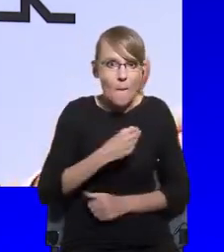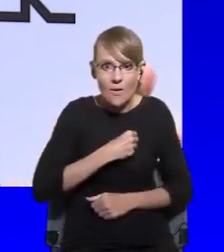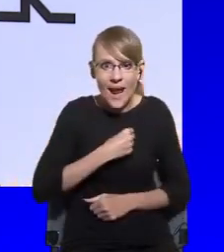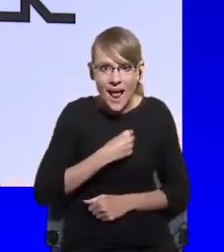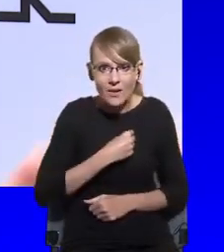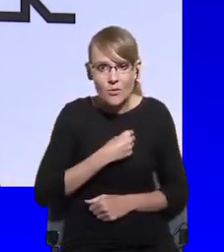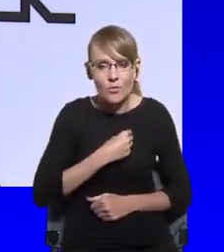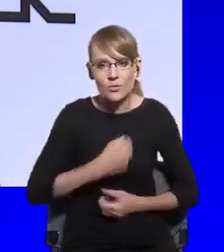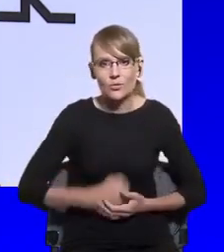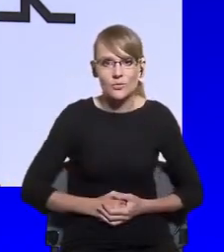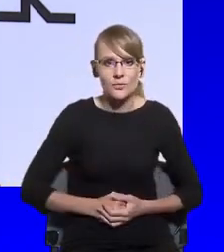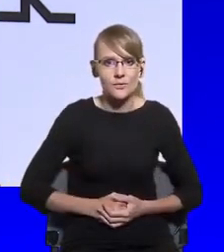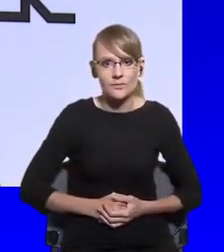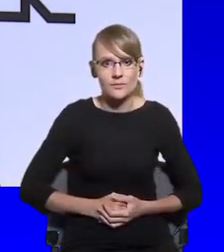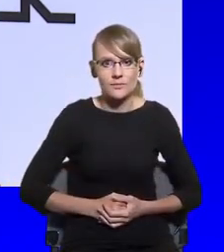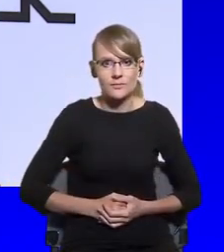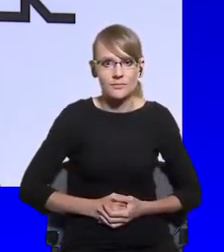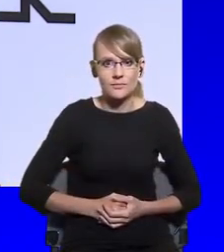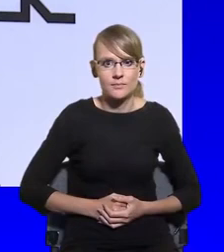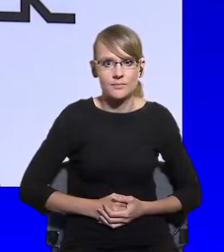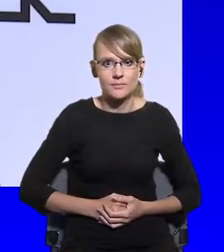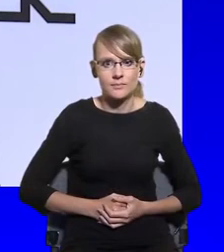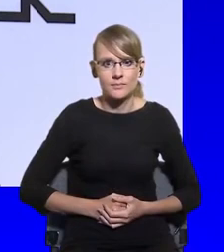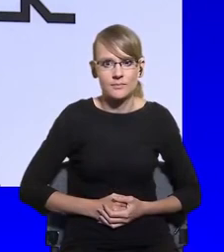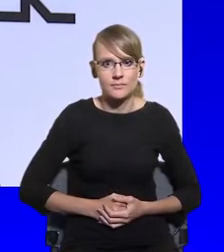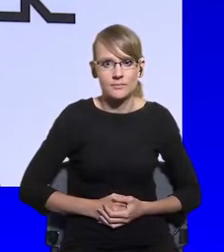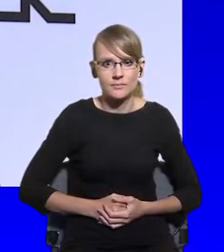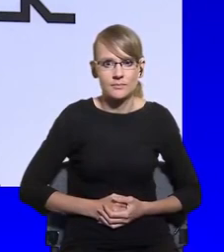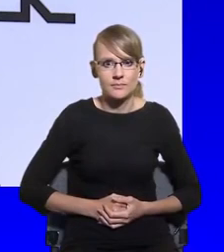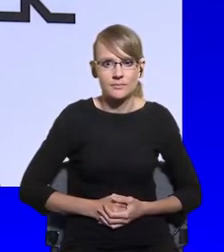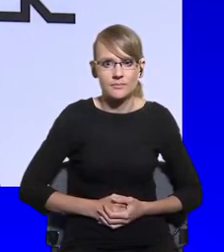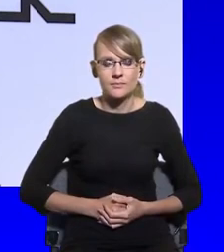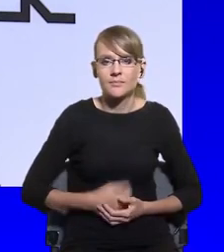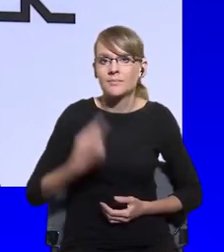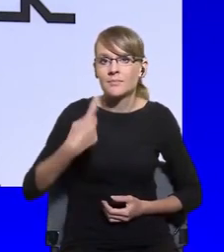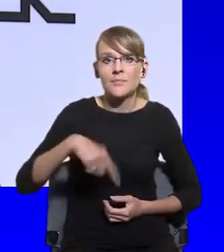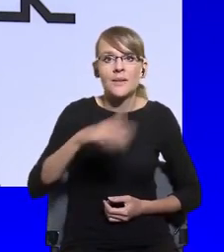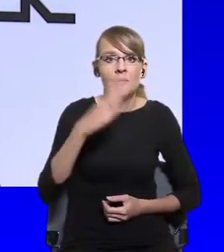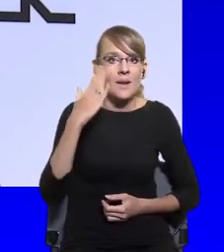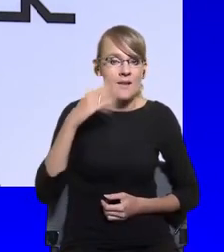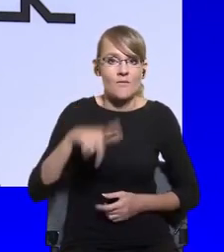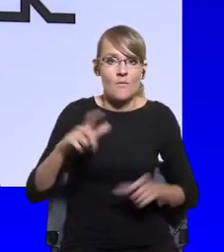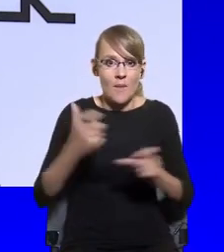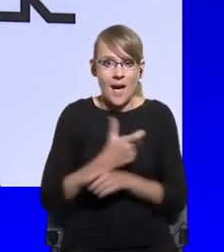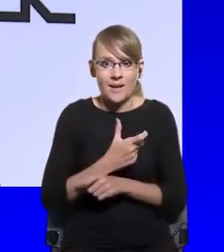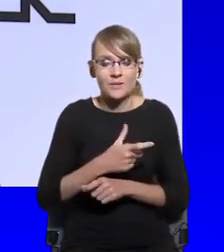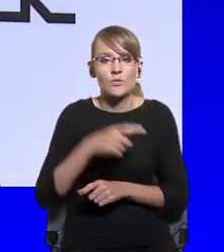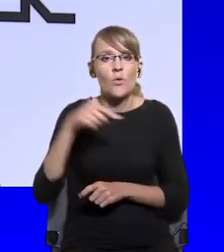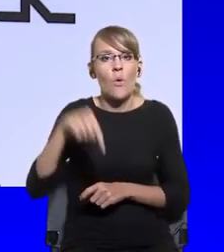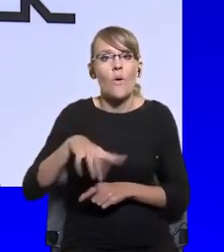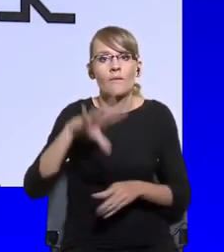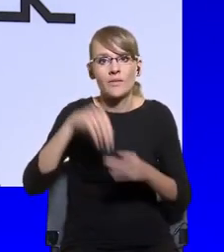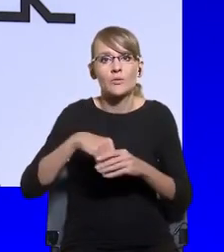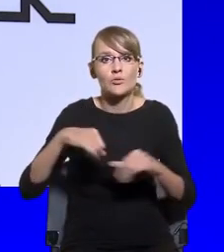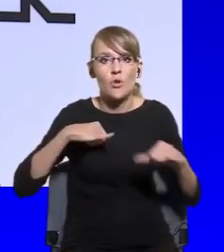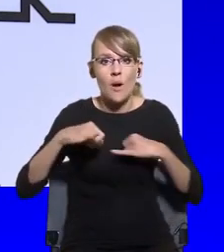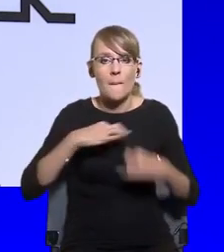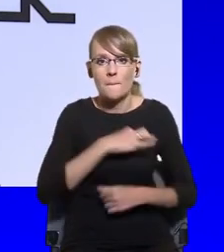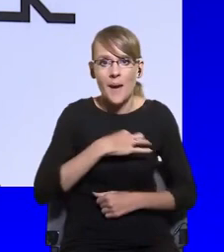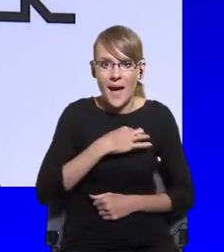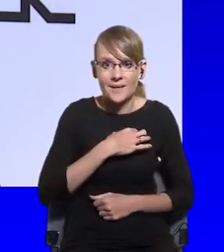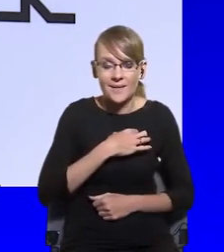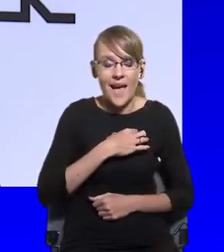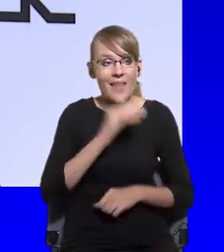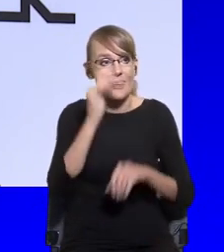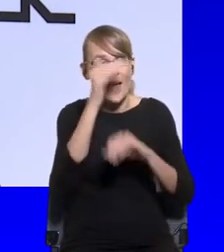We, obviously, we are in a country which is run by a party which in the West is called a populist party and is